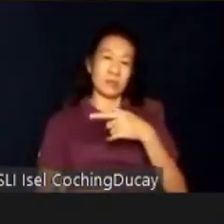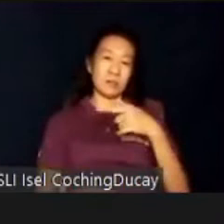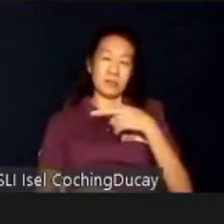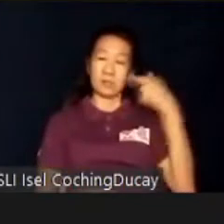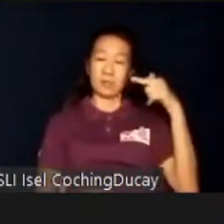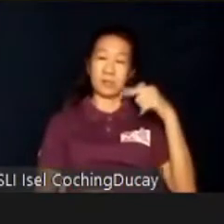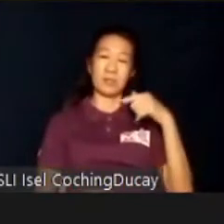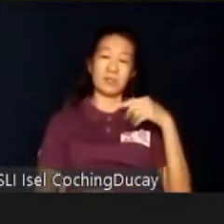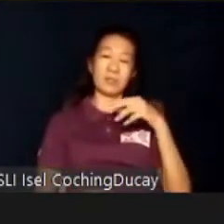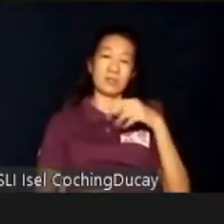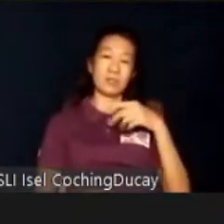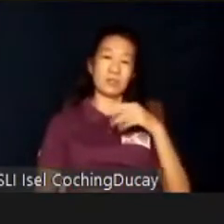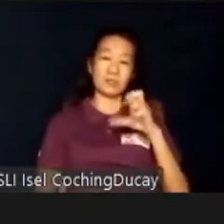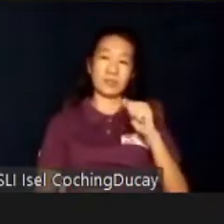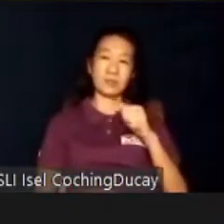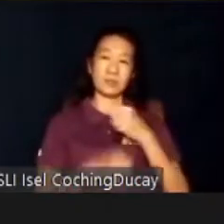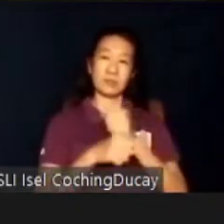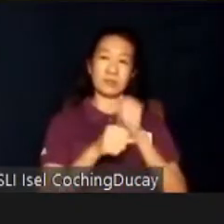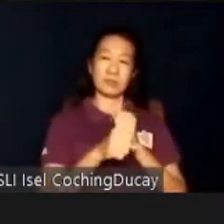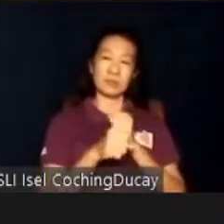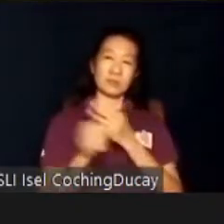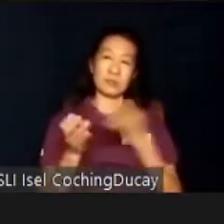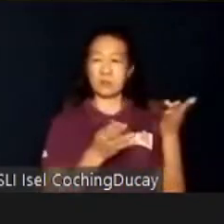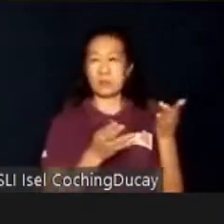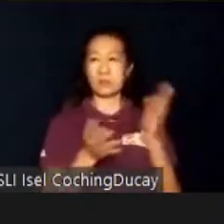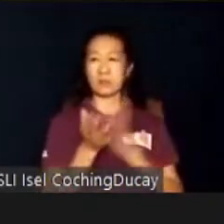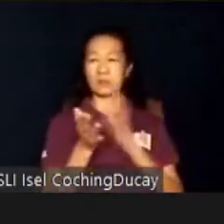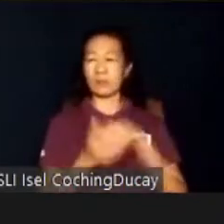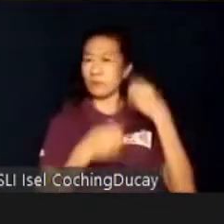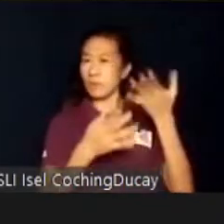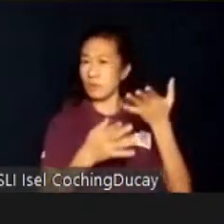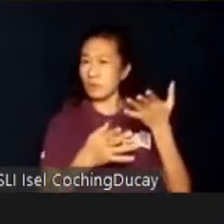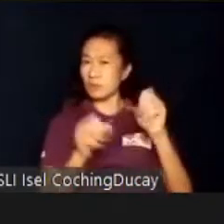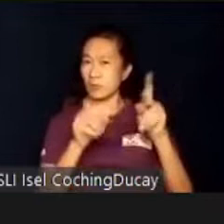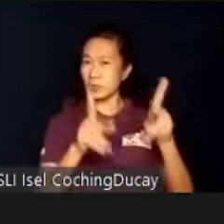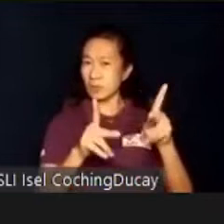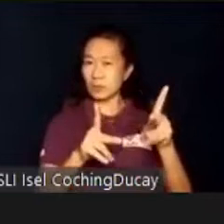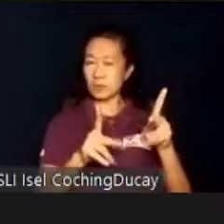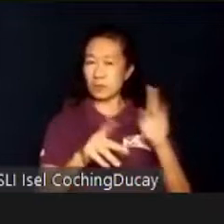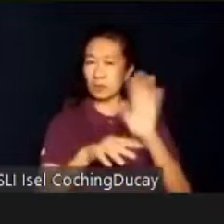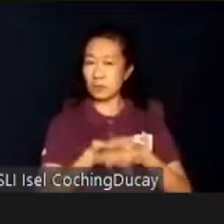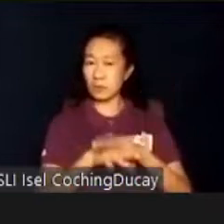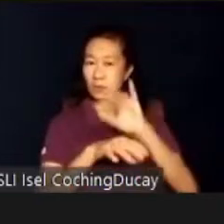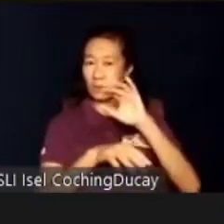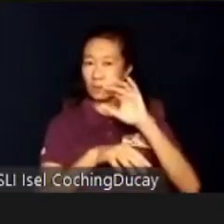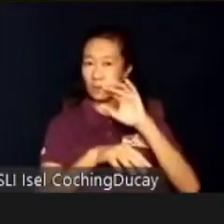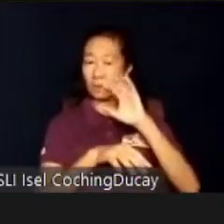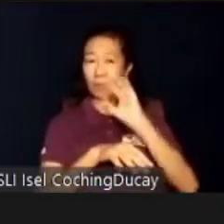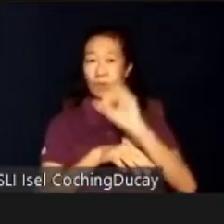such as packing hot sauce sachets to school. To offer opportunities for on-the-job training,